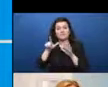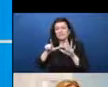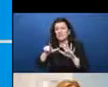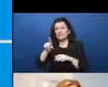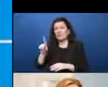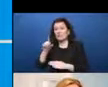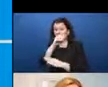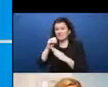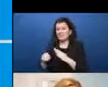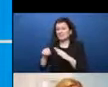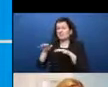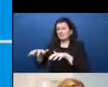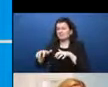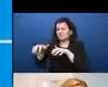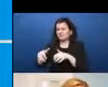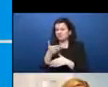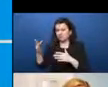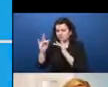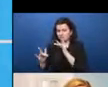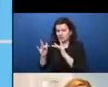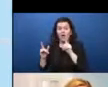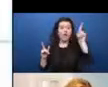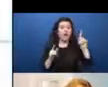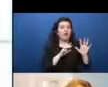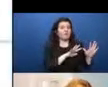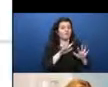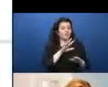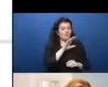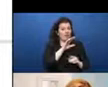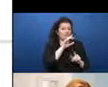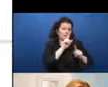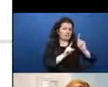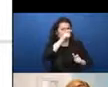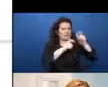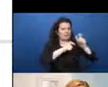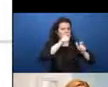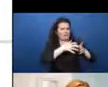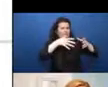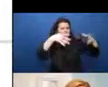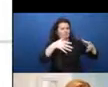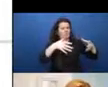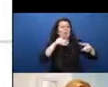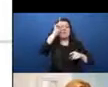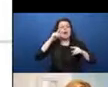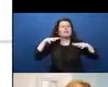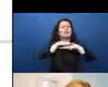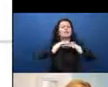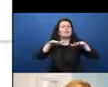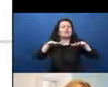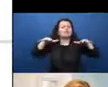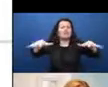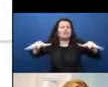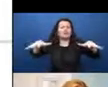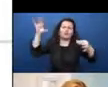areas. But the divide is not only about infrastructure. Globally, 72% of